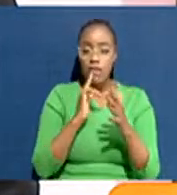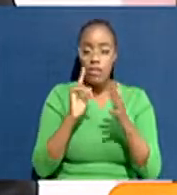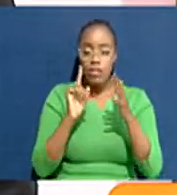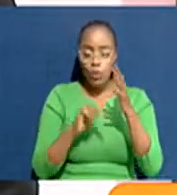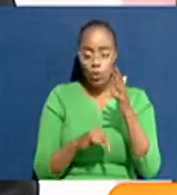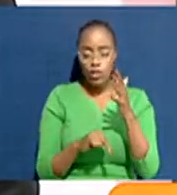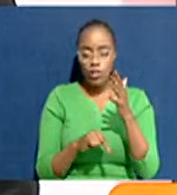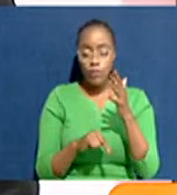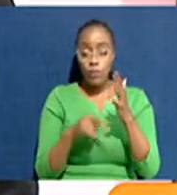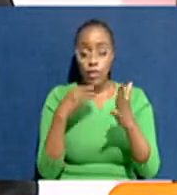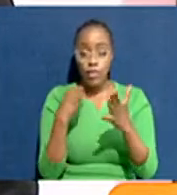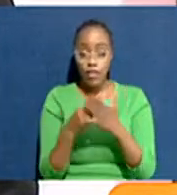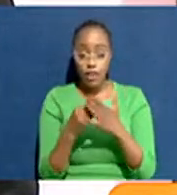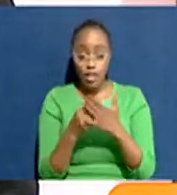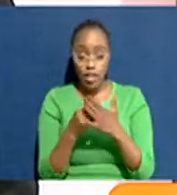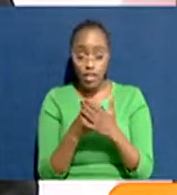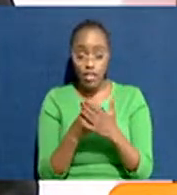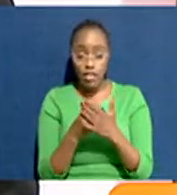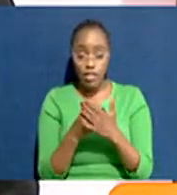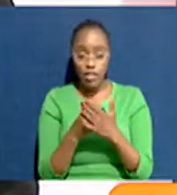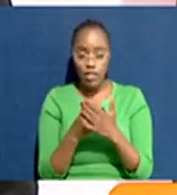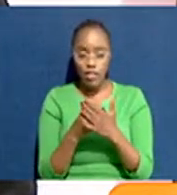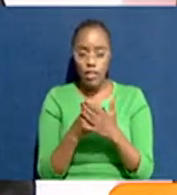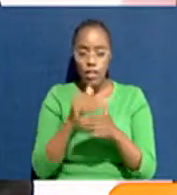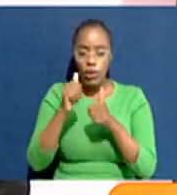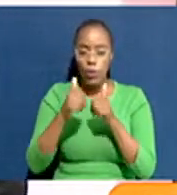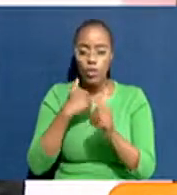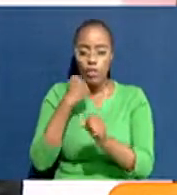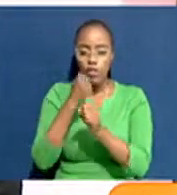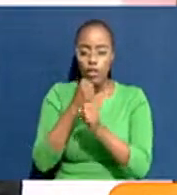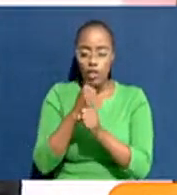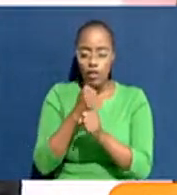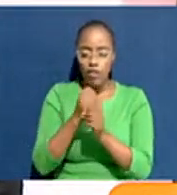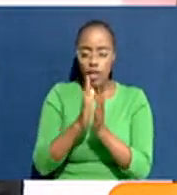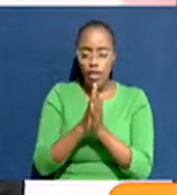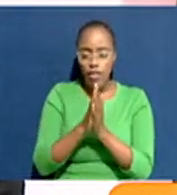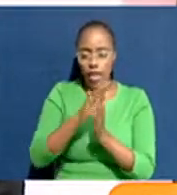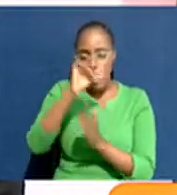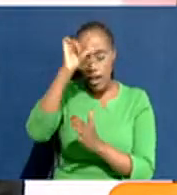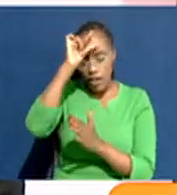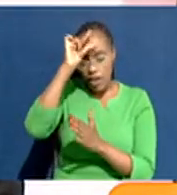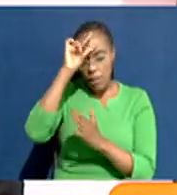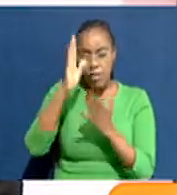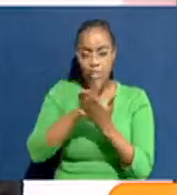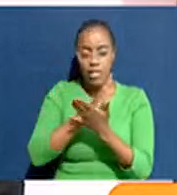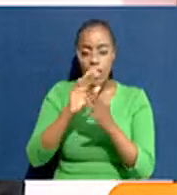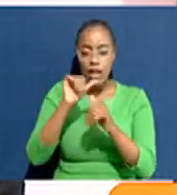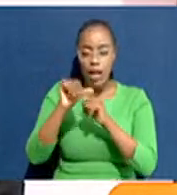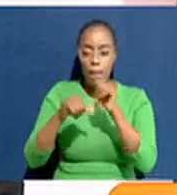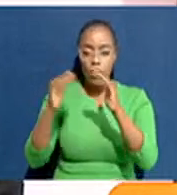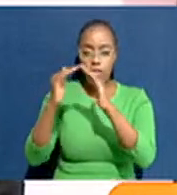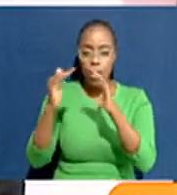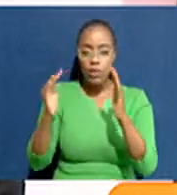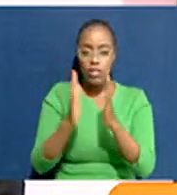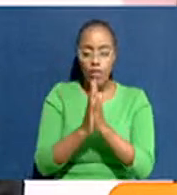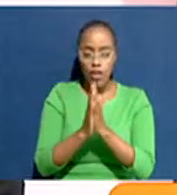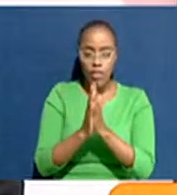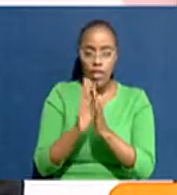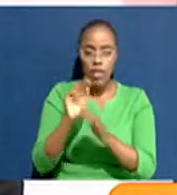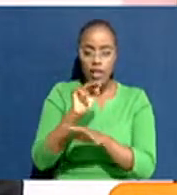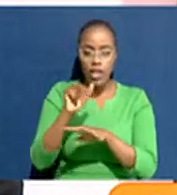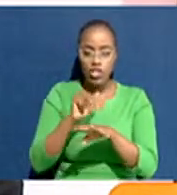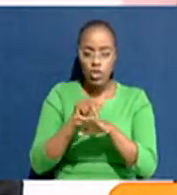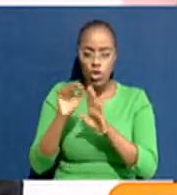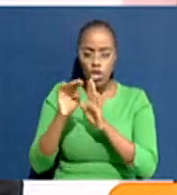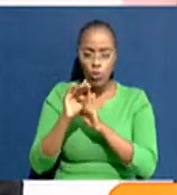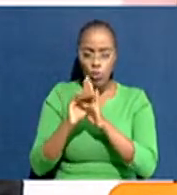the finance, the cabinet secretary in charge of housing at the national level and the